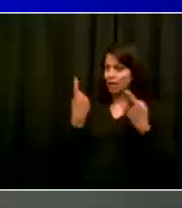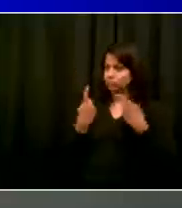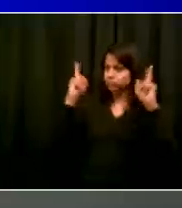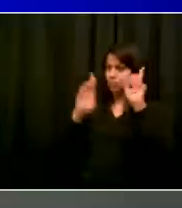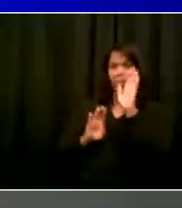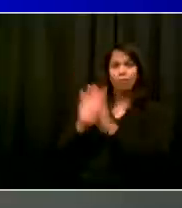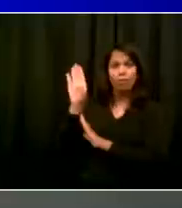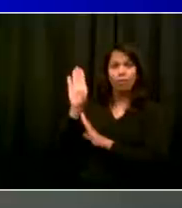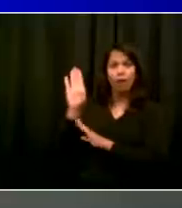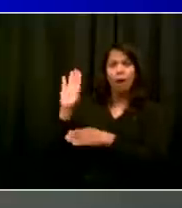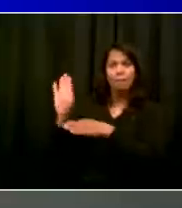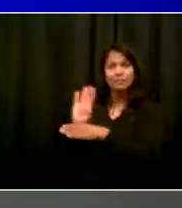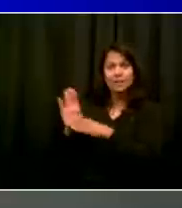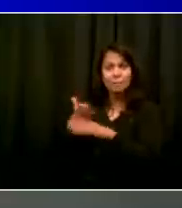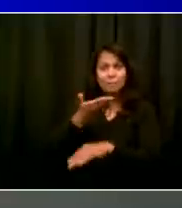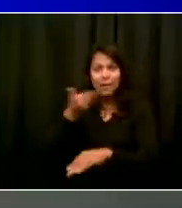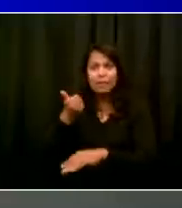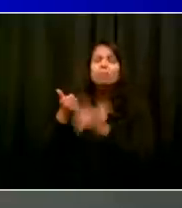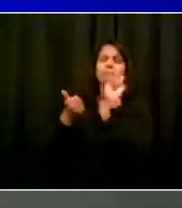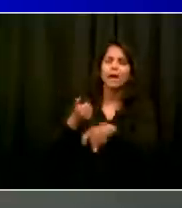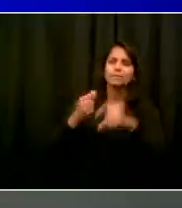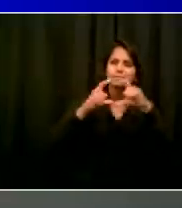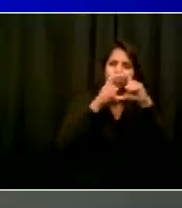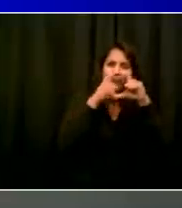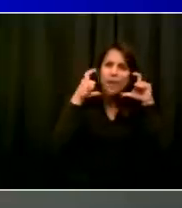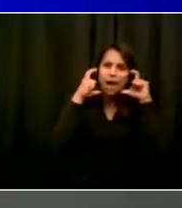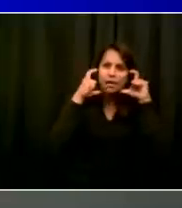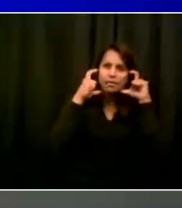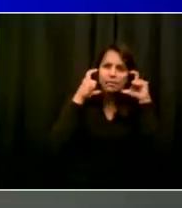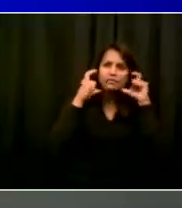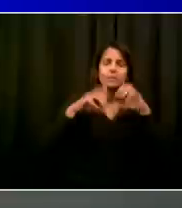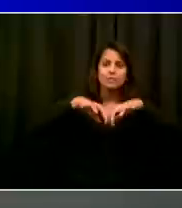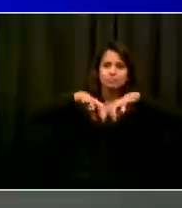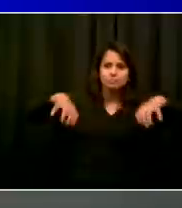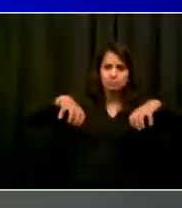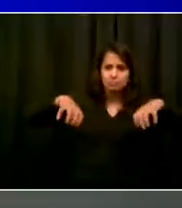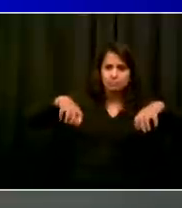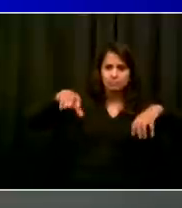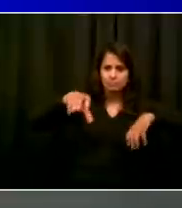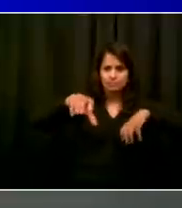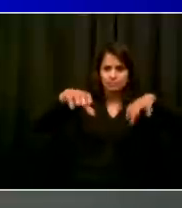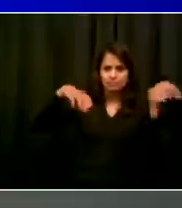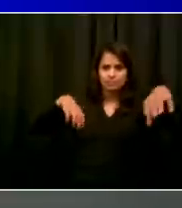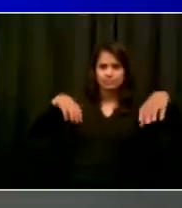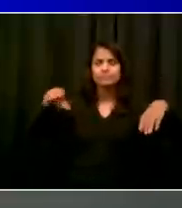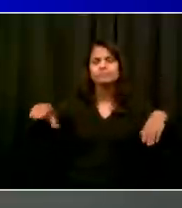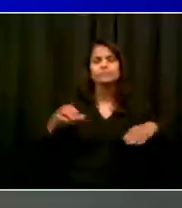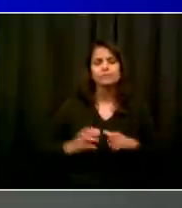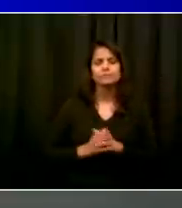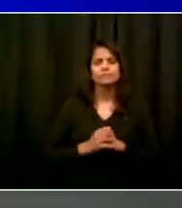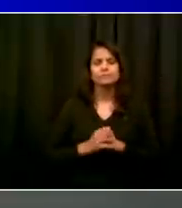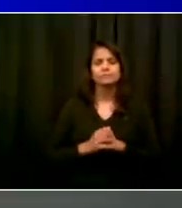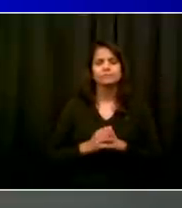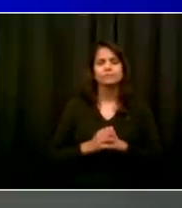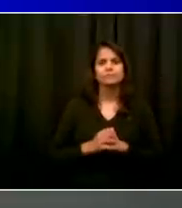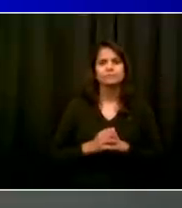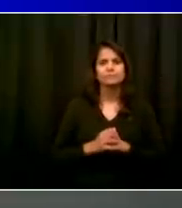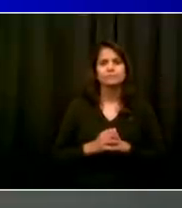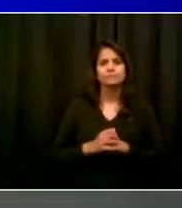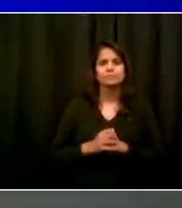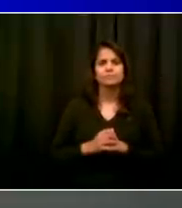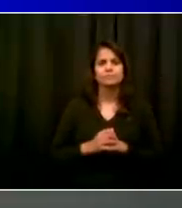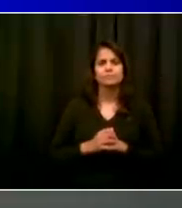these zip codes in Brooklyn and Queens where we're seeing the particular uptick. So I want to make that clear today. There's going to be a very